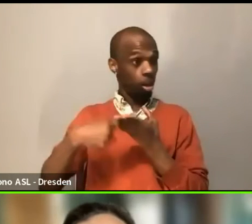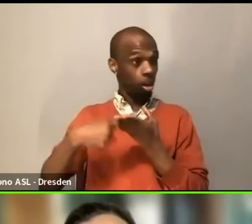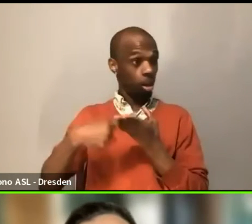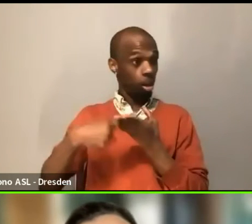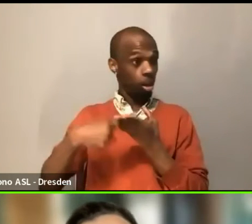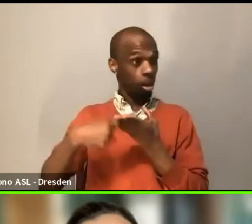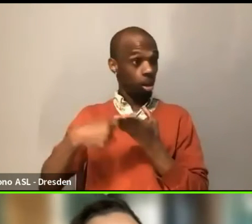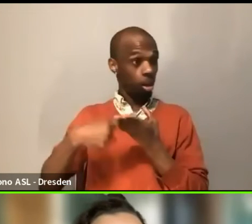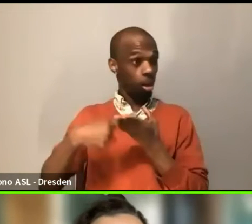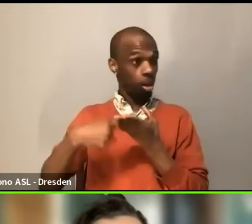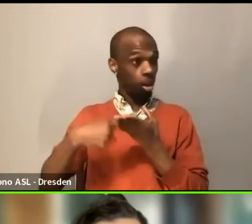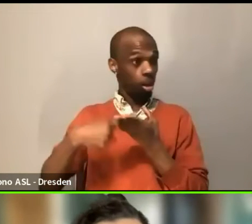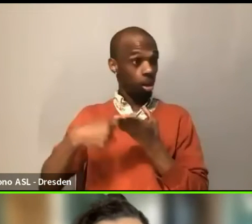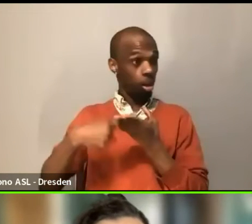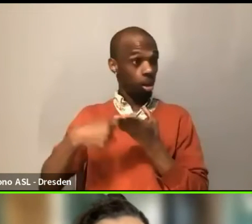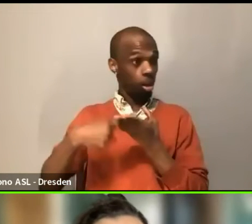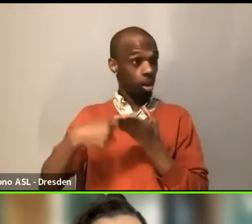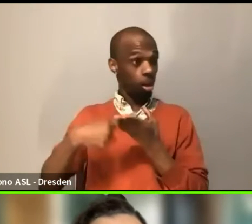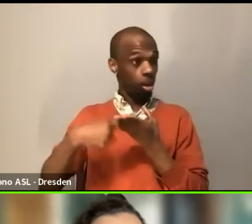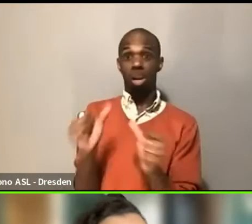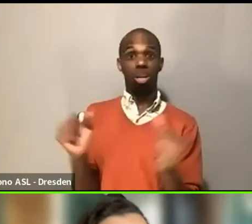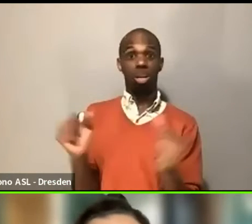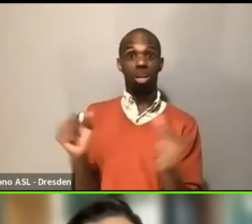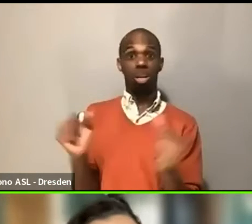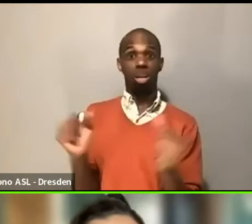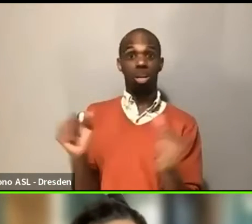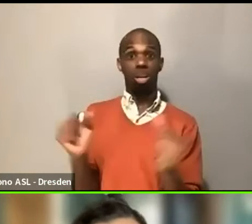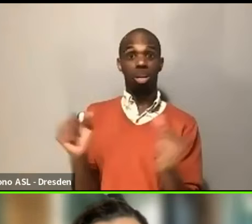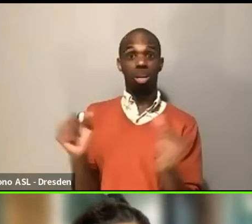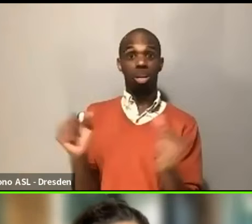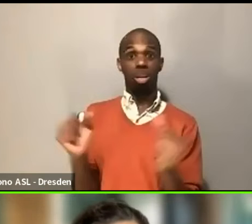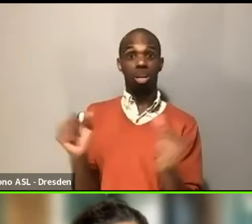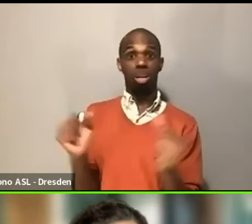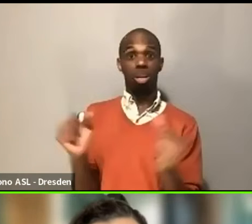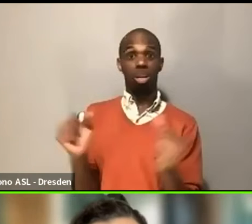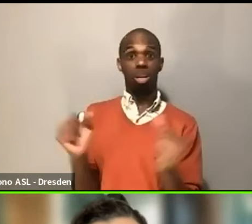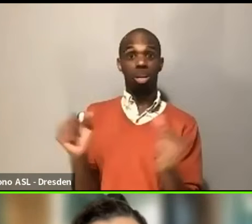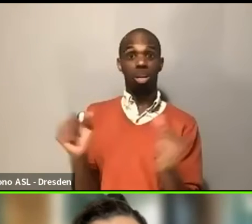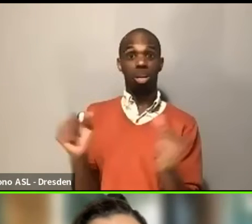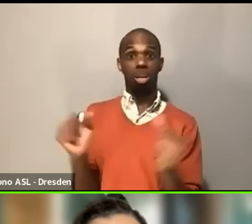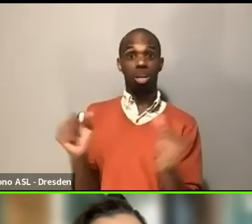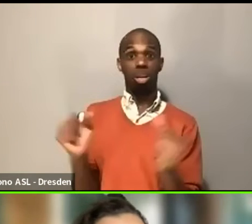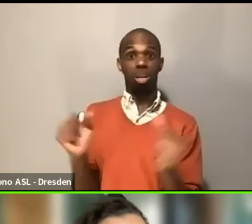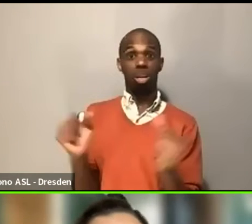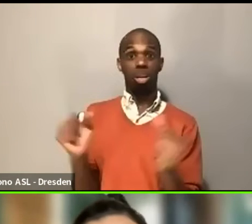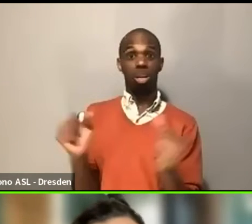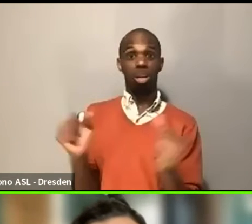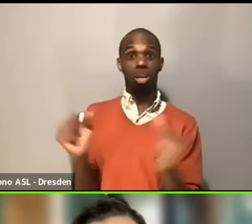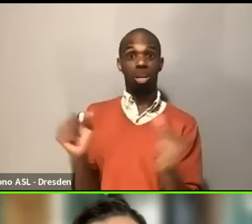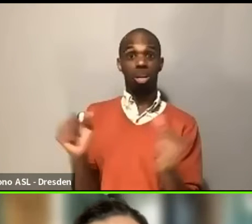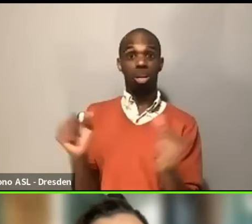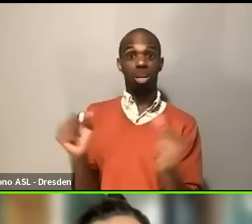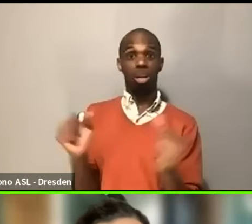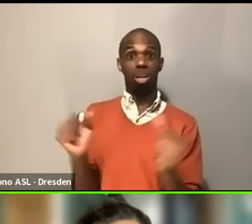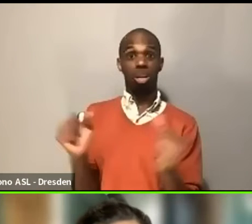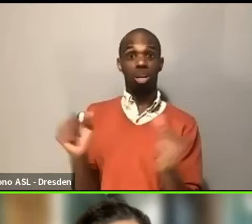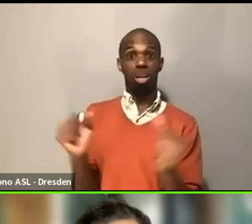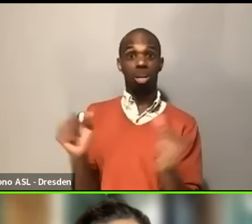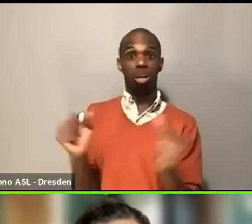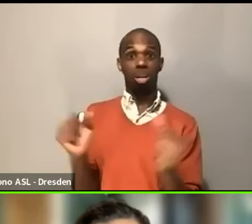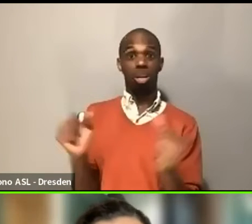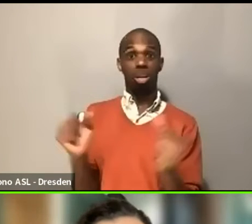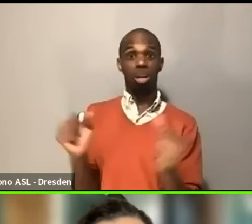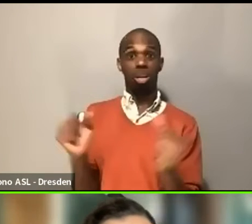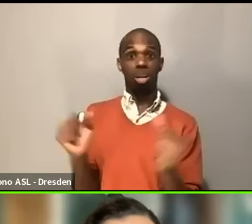so you can fully participate in this class and this panel? We're literally offering it to everybody that we can. And it's so much less than I would have